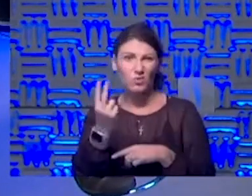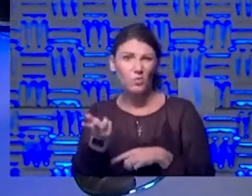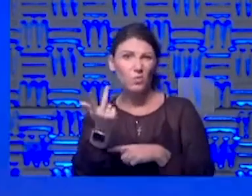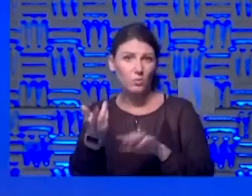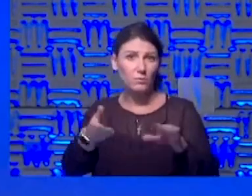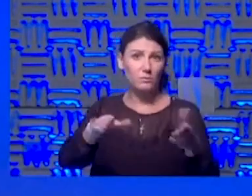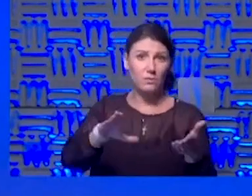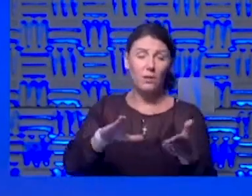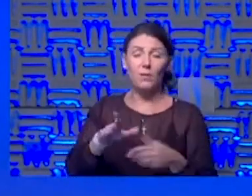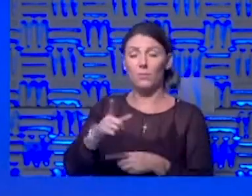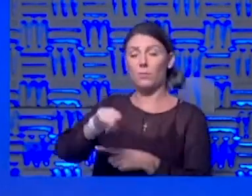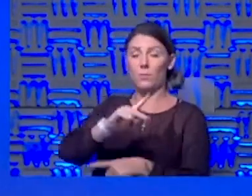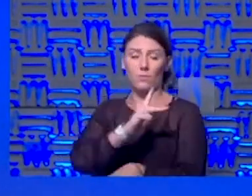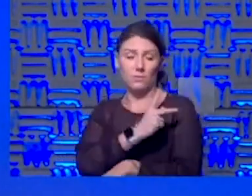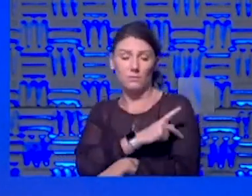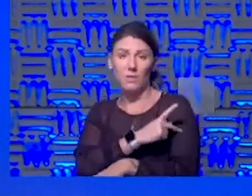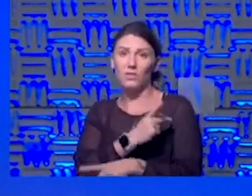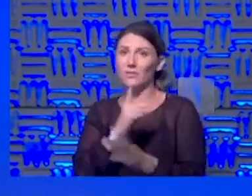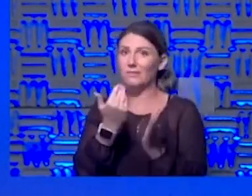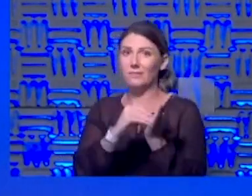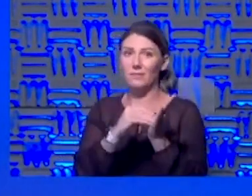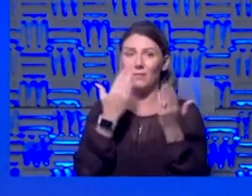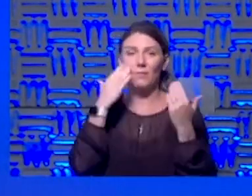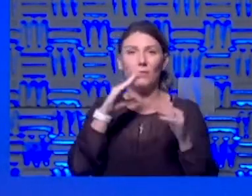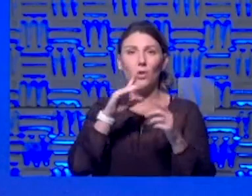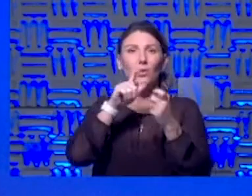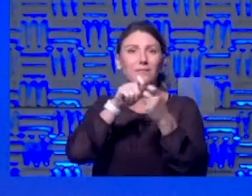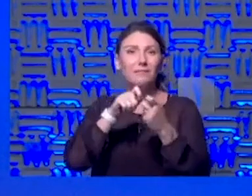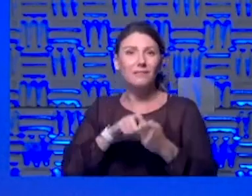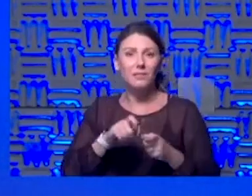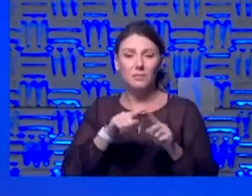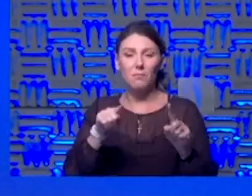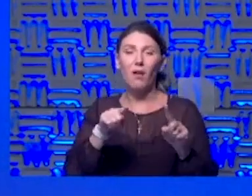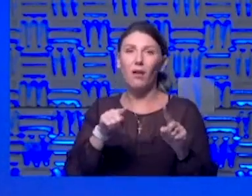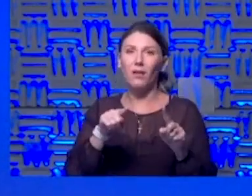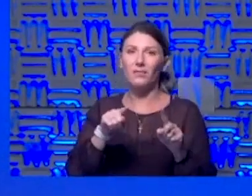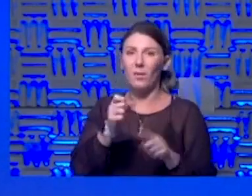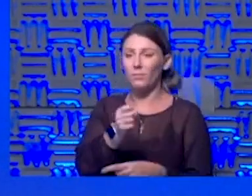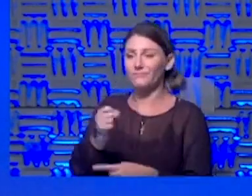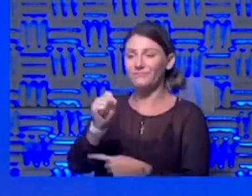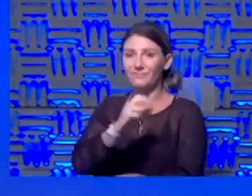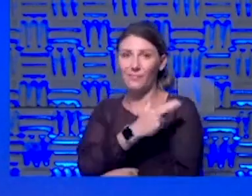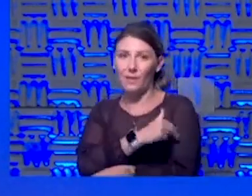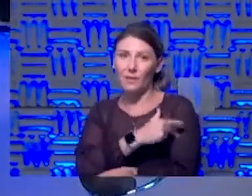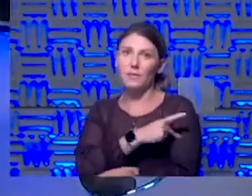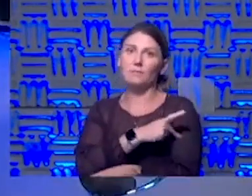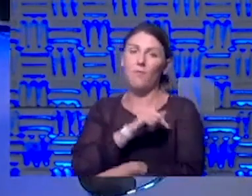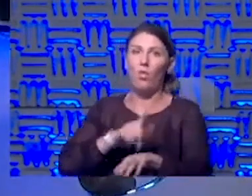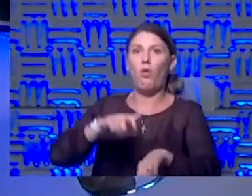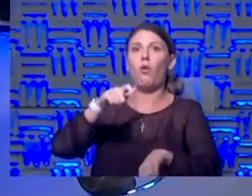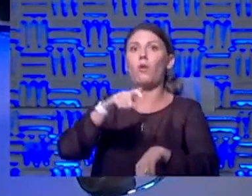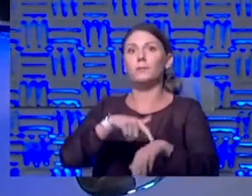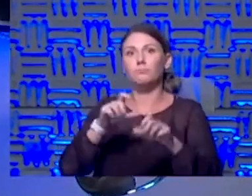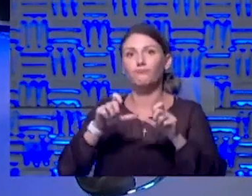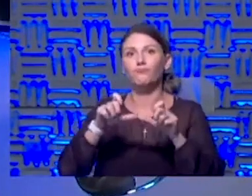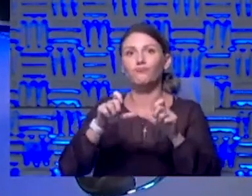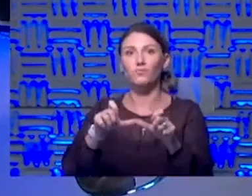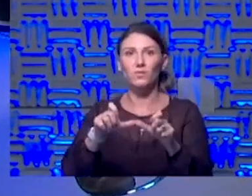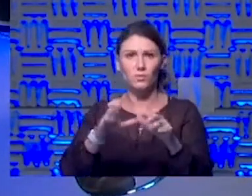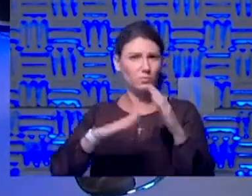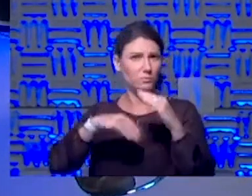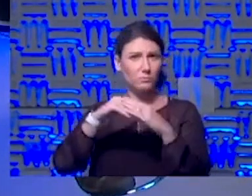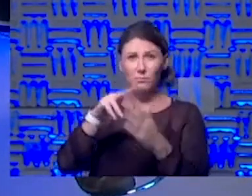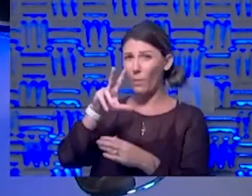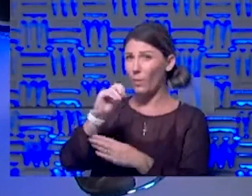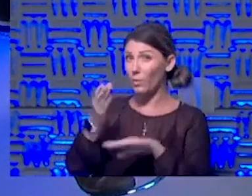so I think those patients, again, we don't know the details, but we're in the hospital for quite some time. So that puts us at 30 deaths so far, I think. Is